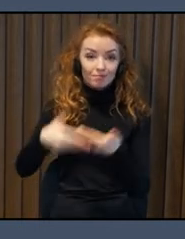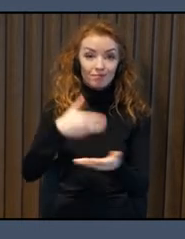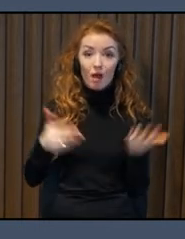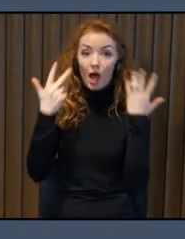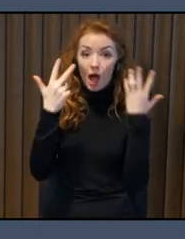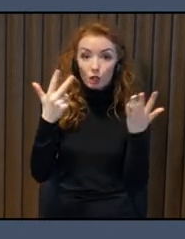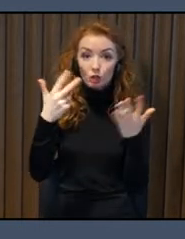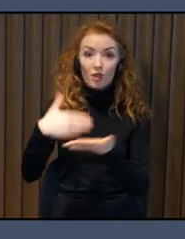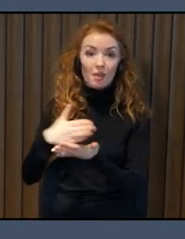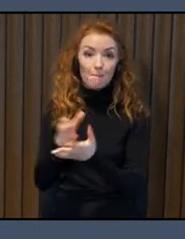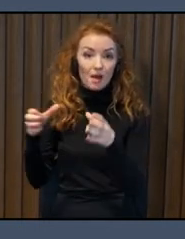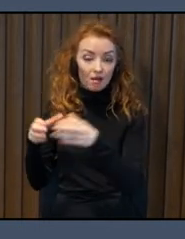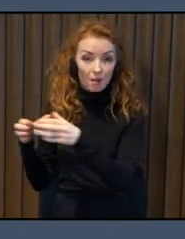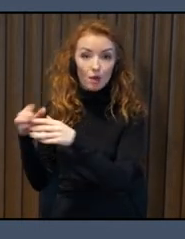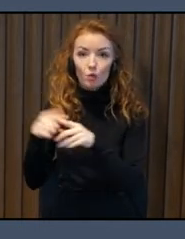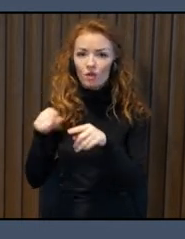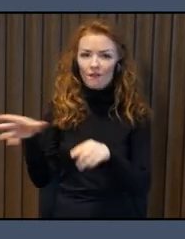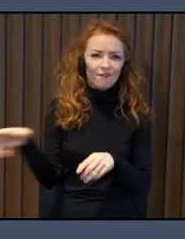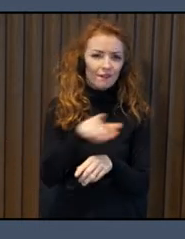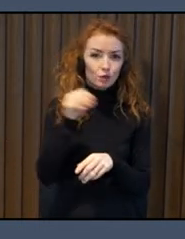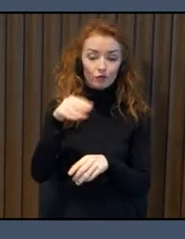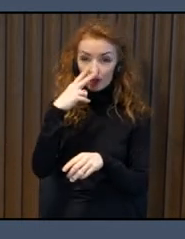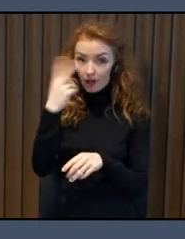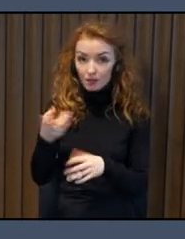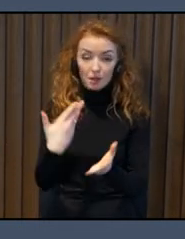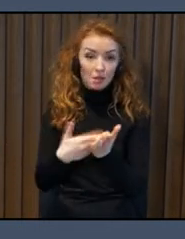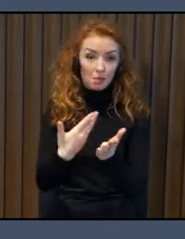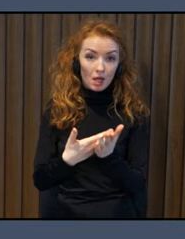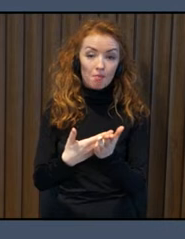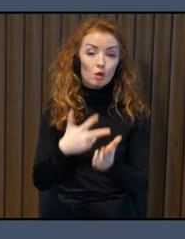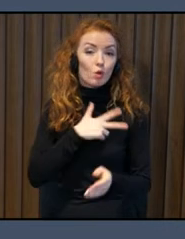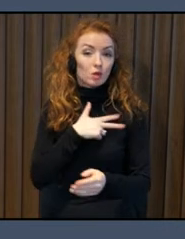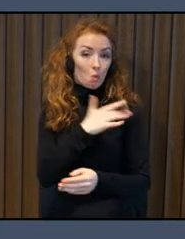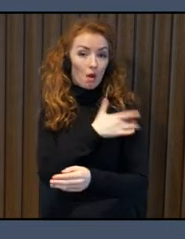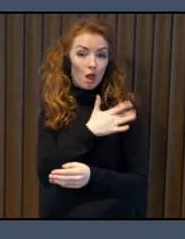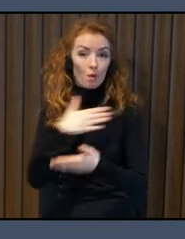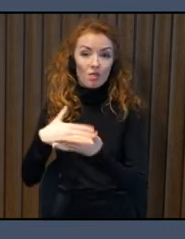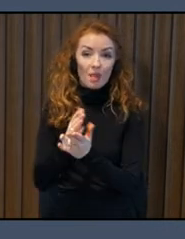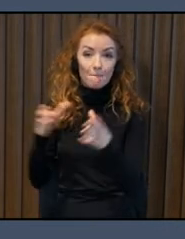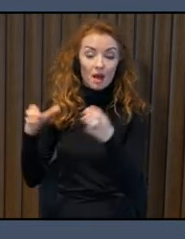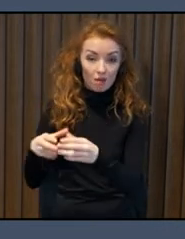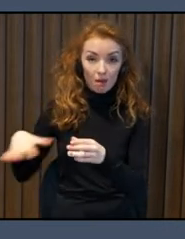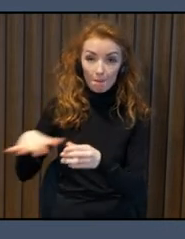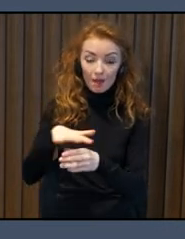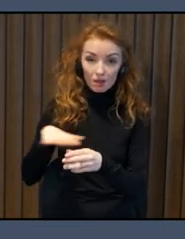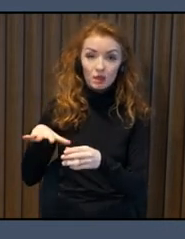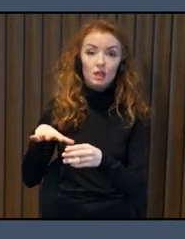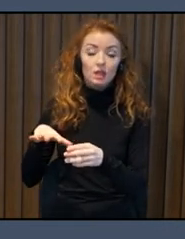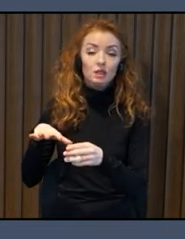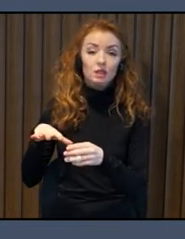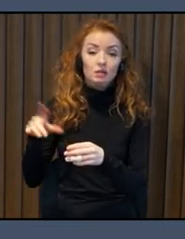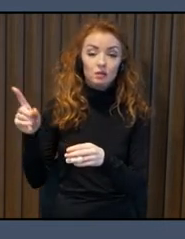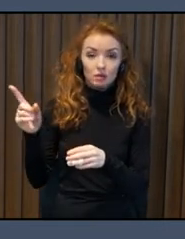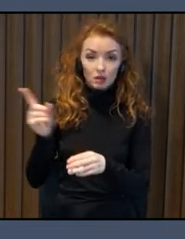showing for just to make examples. So the social service department have their social council and educational department have their